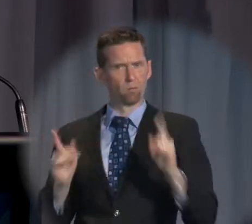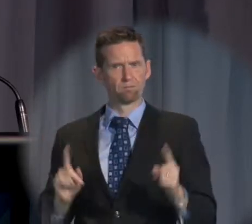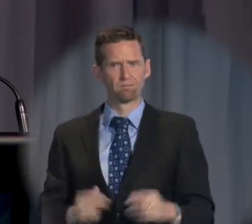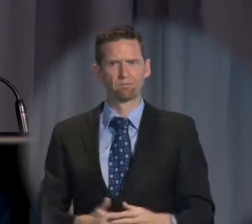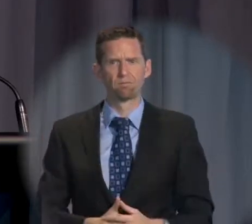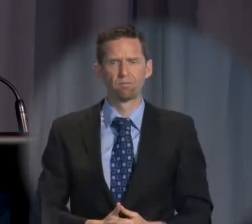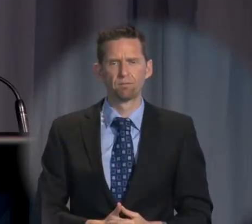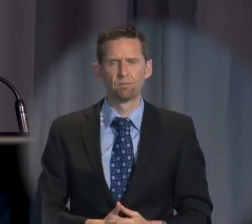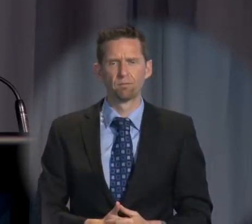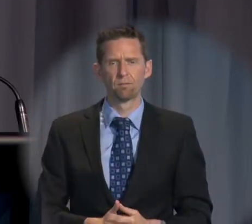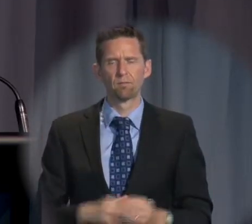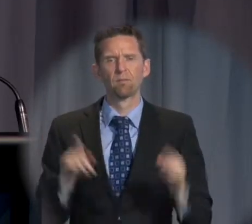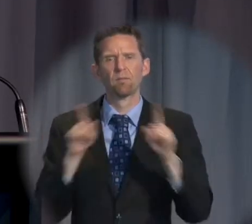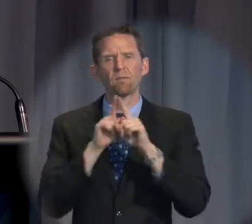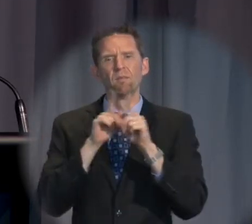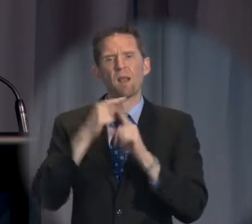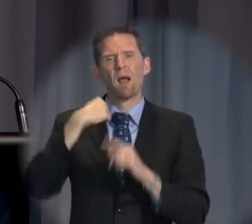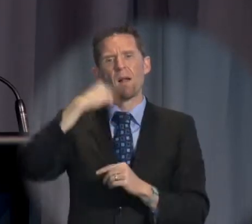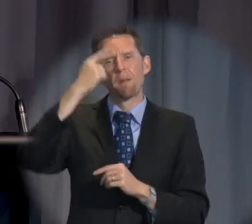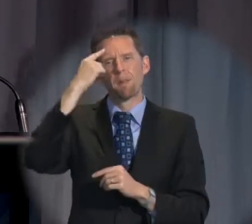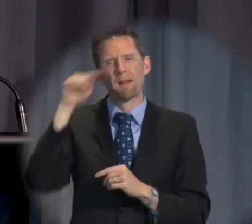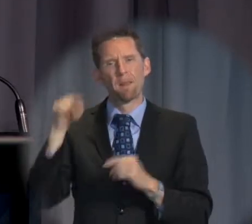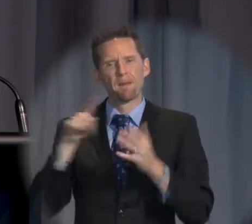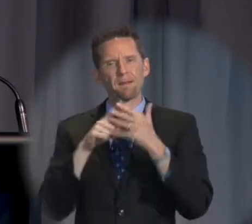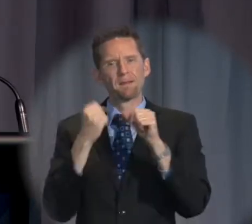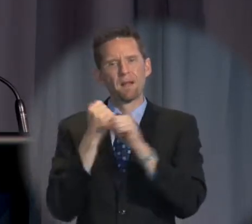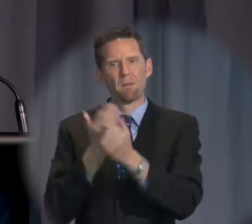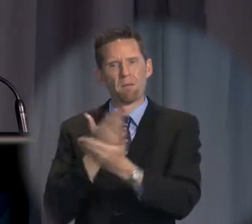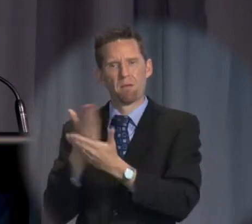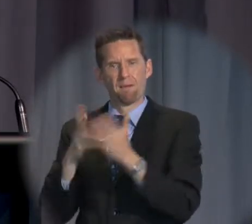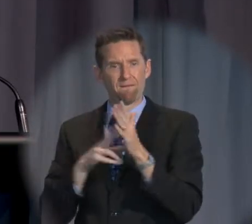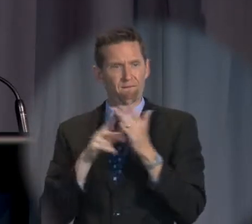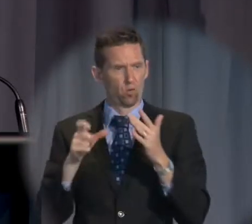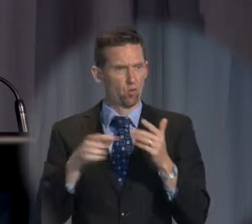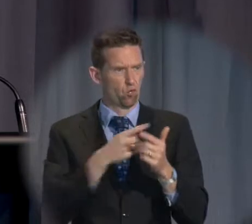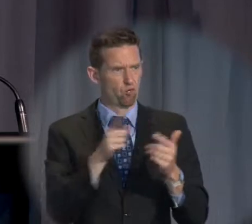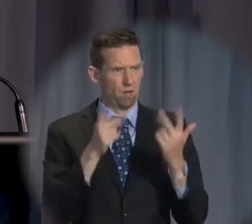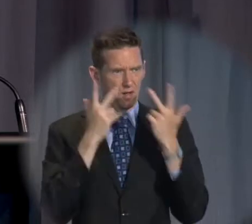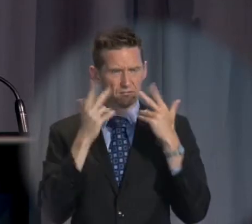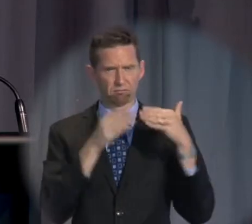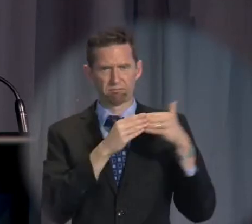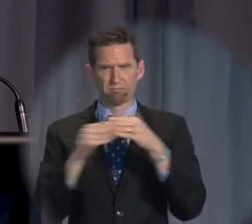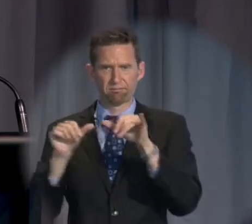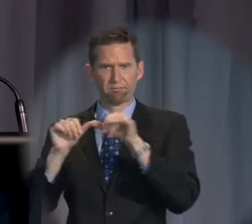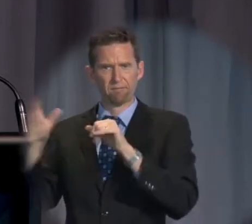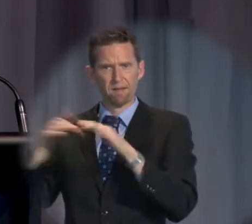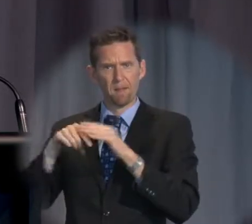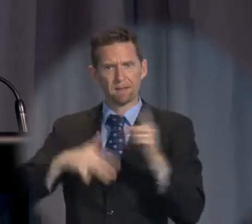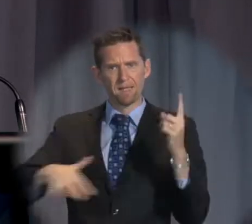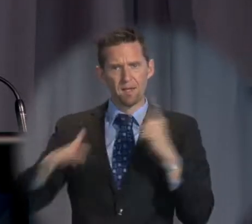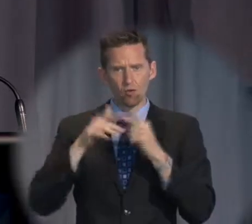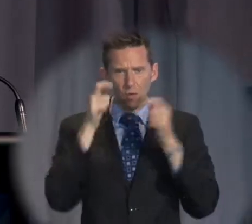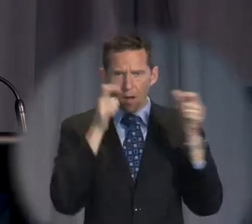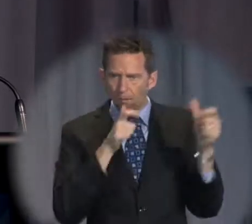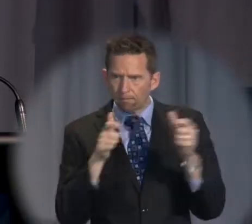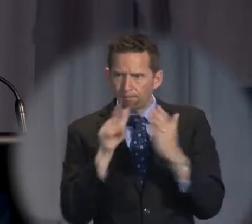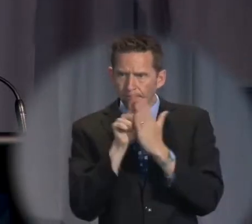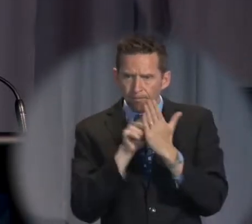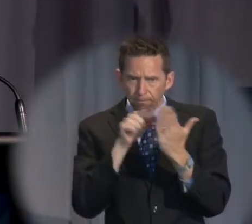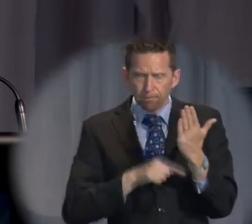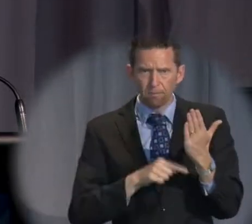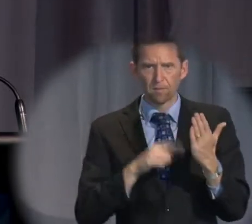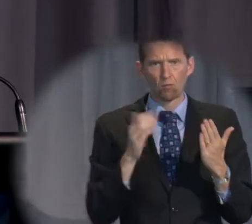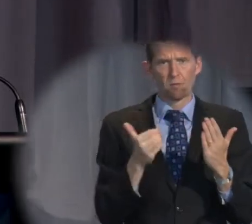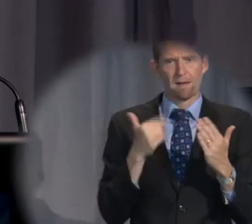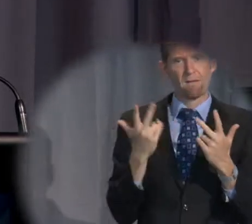reasonable. And indeed, I think the example that Victoria is leading in developing jurisprudence in this area should provide some comfort